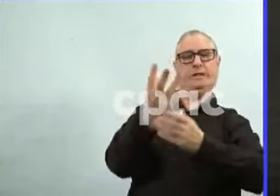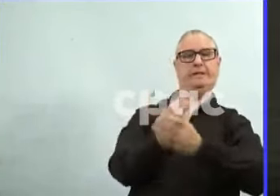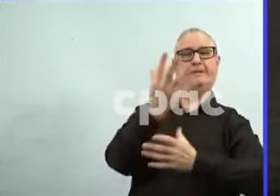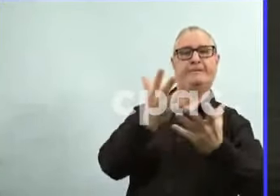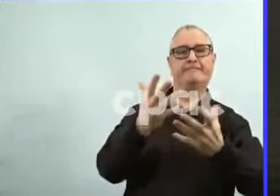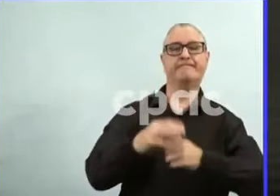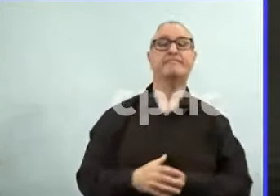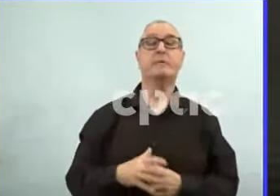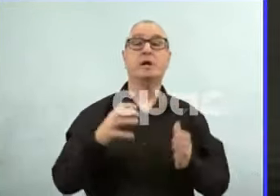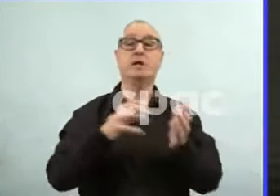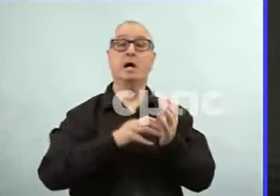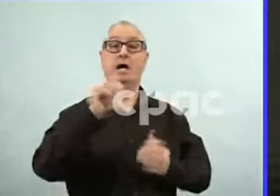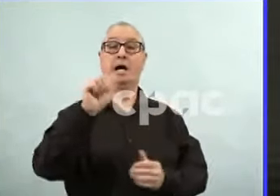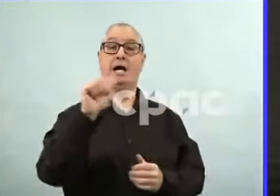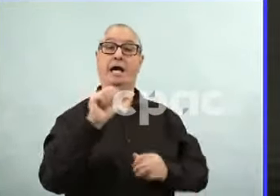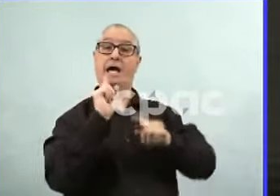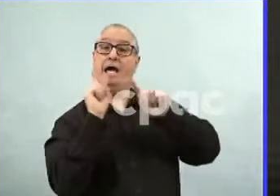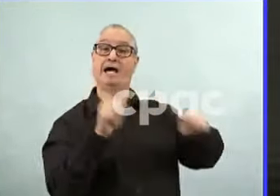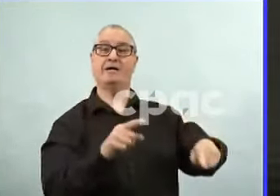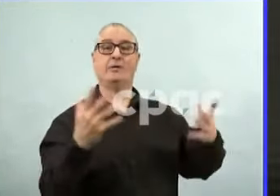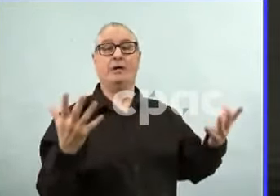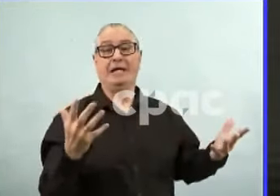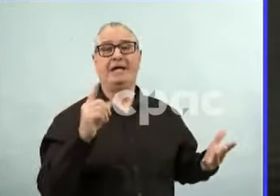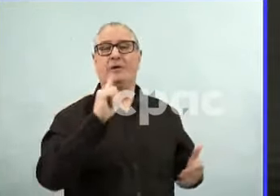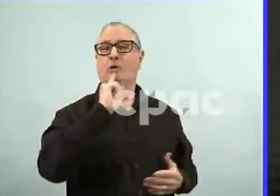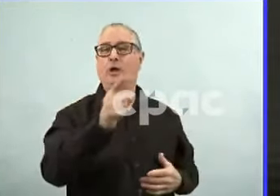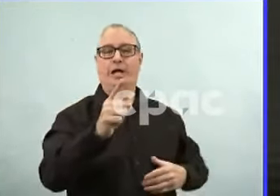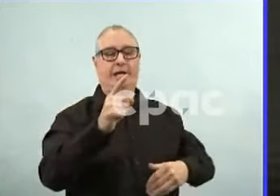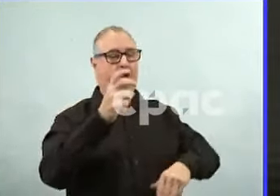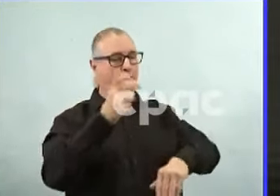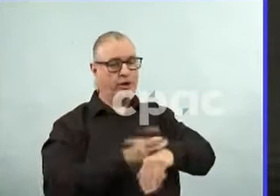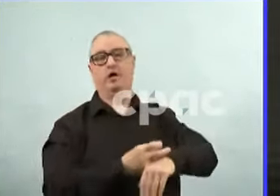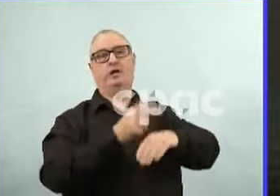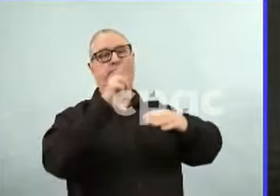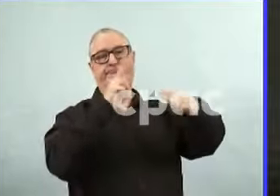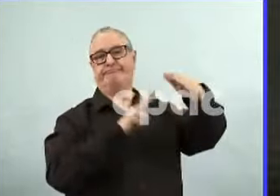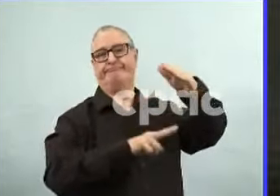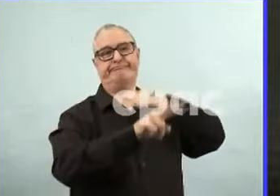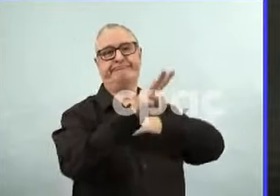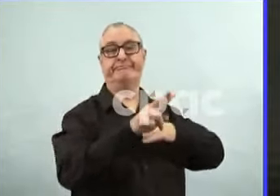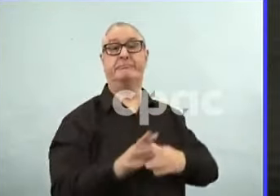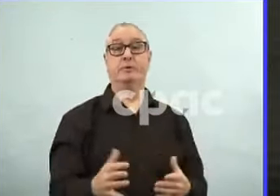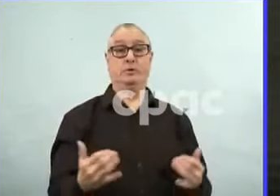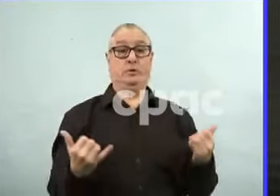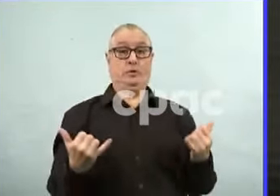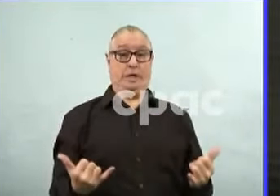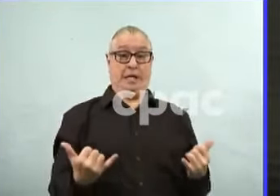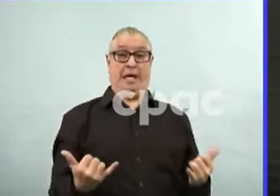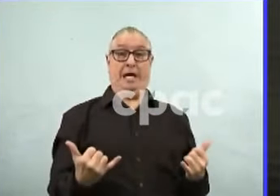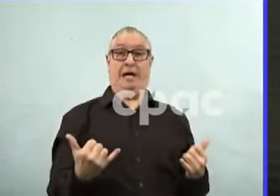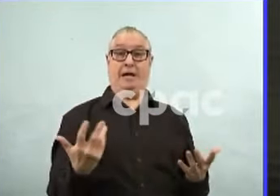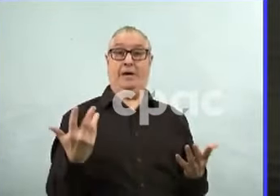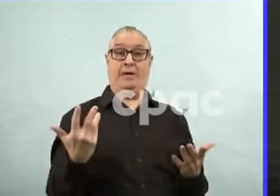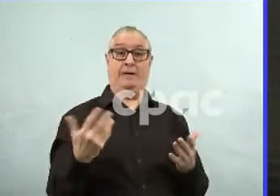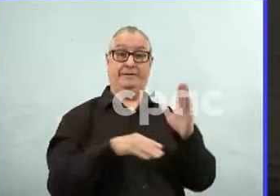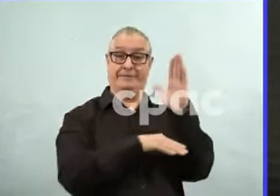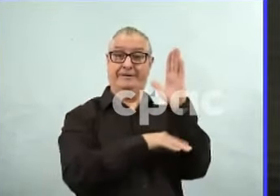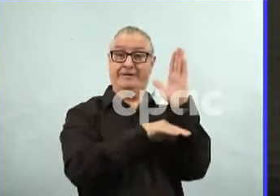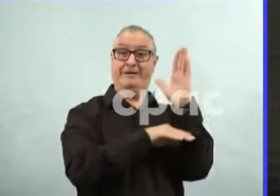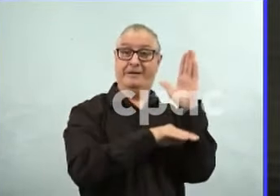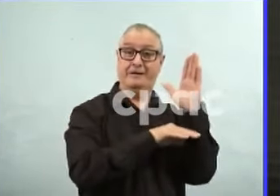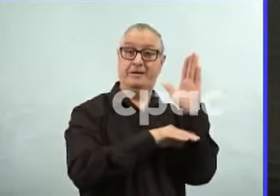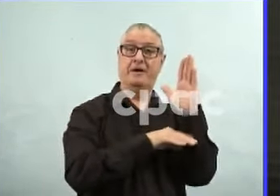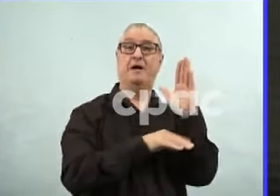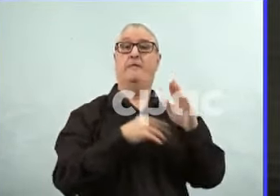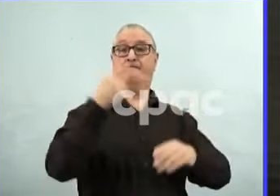set to expire in 13 days now. So those are in effect for 13 days. Again, we're going to continue to look at, you know,